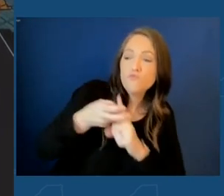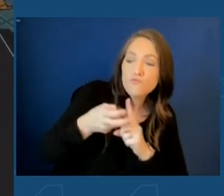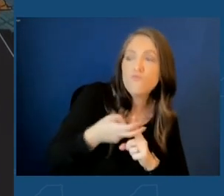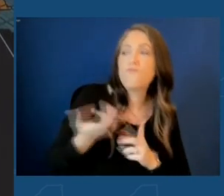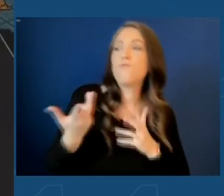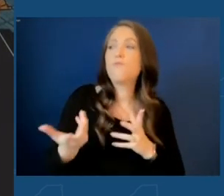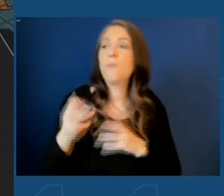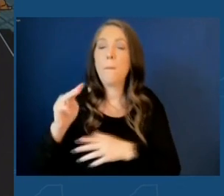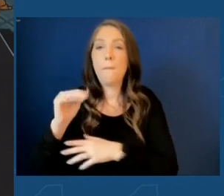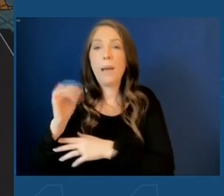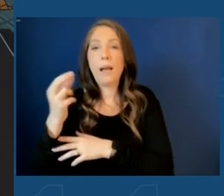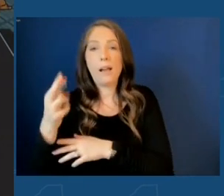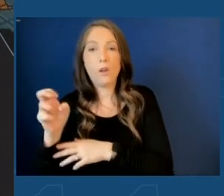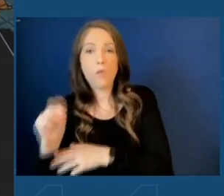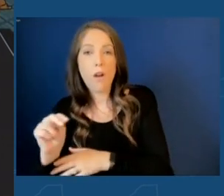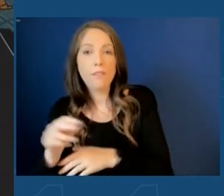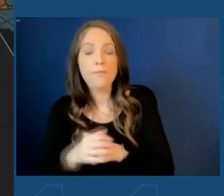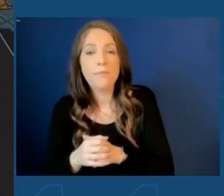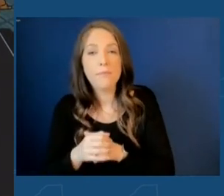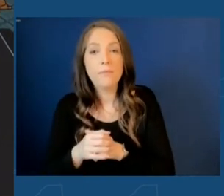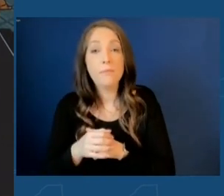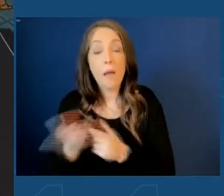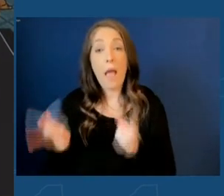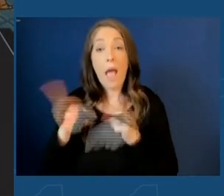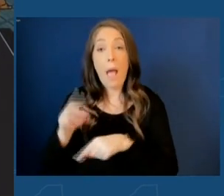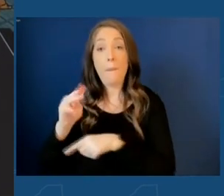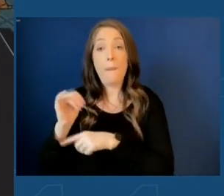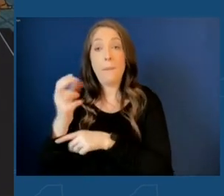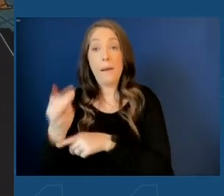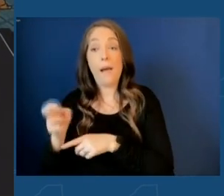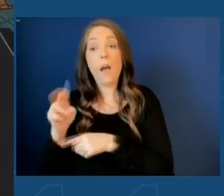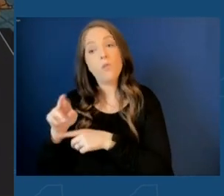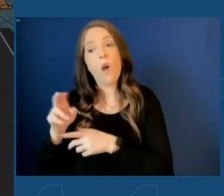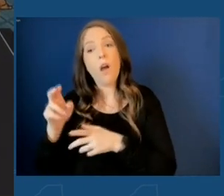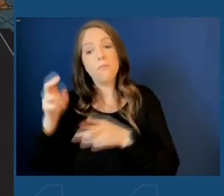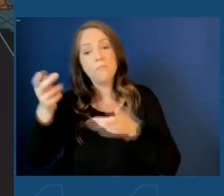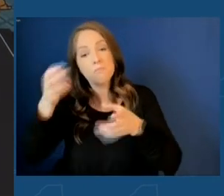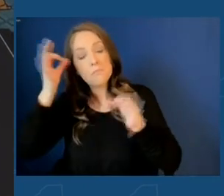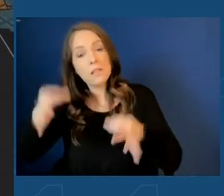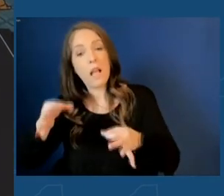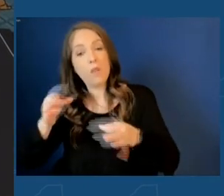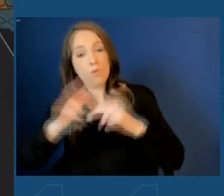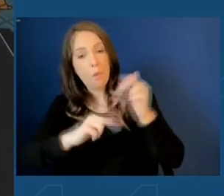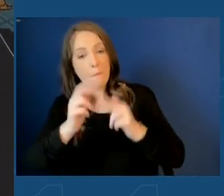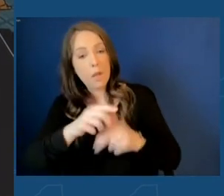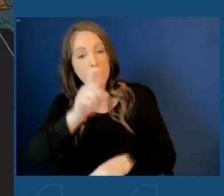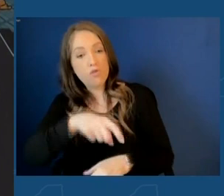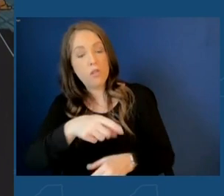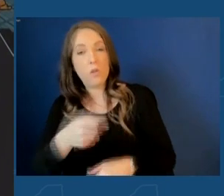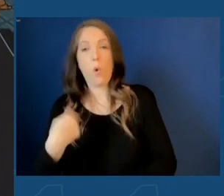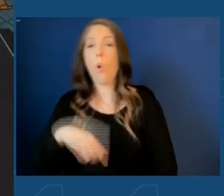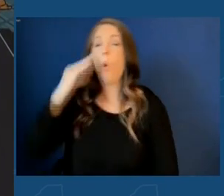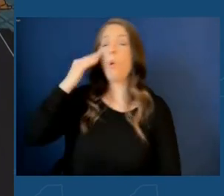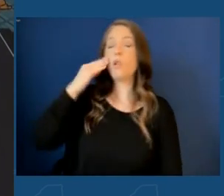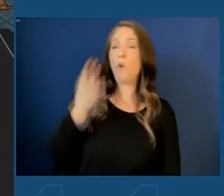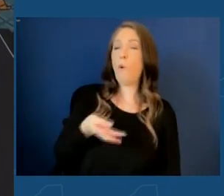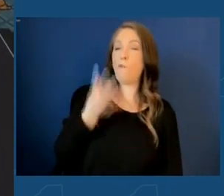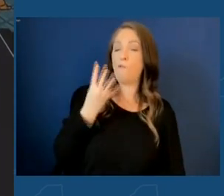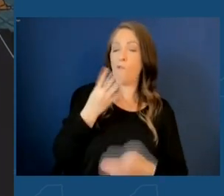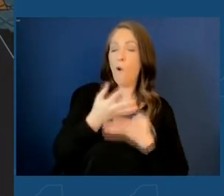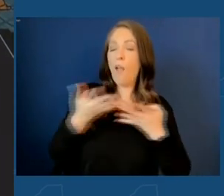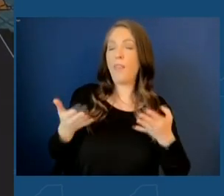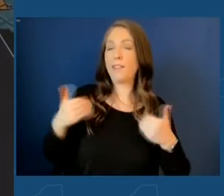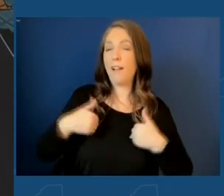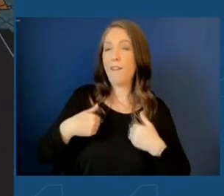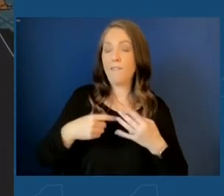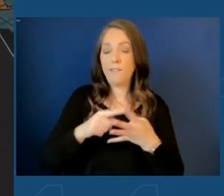And when it came to where Micron should build its fab, we knew we were holding four aces. We had the killer